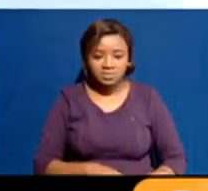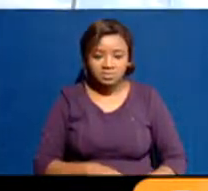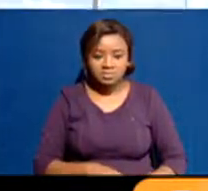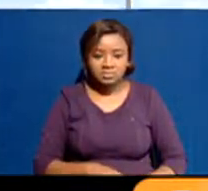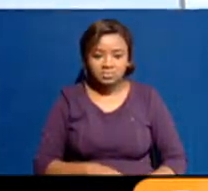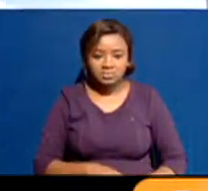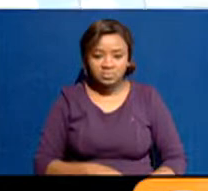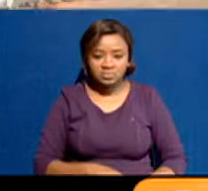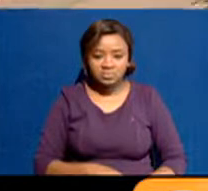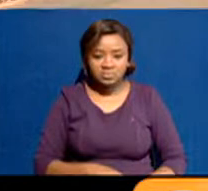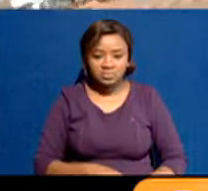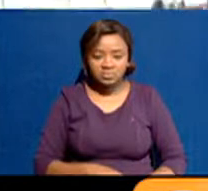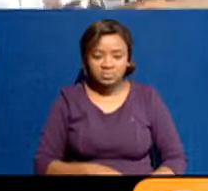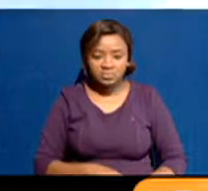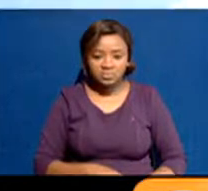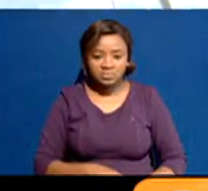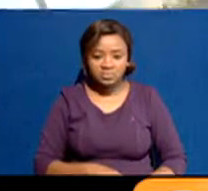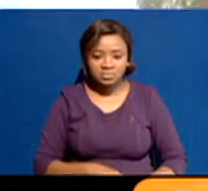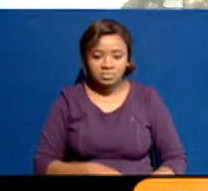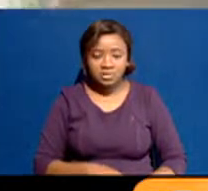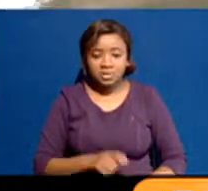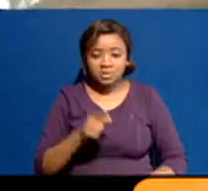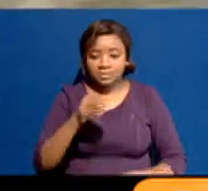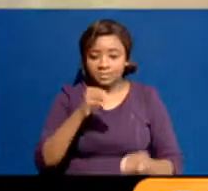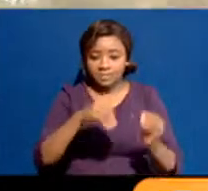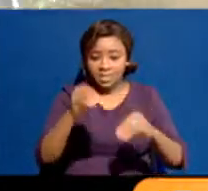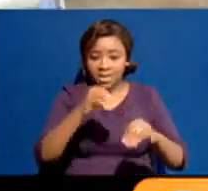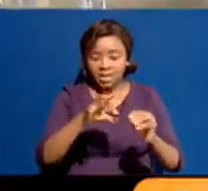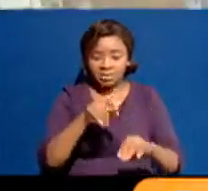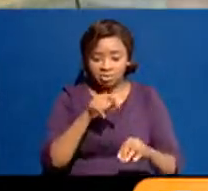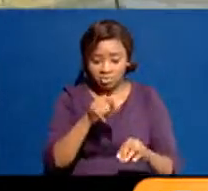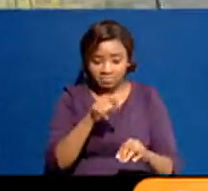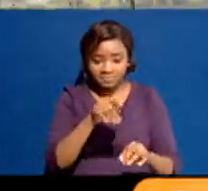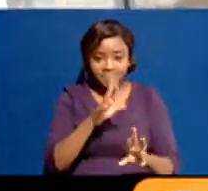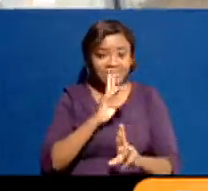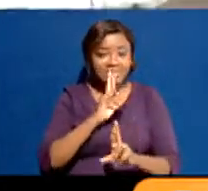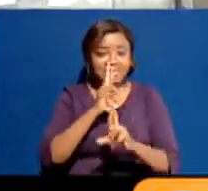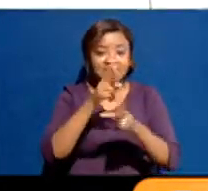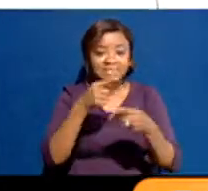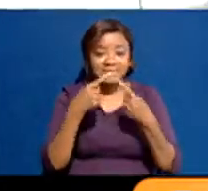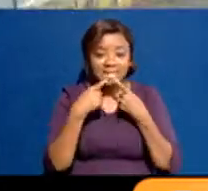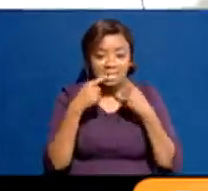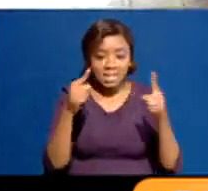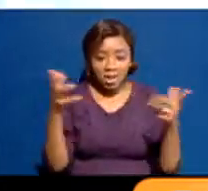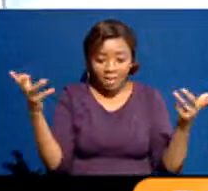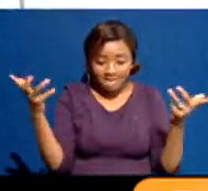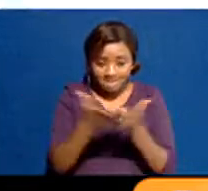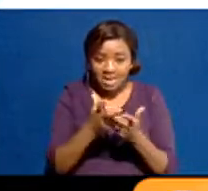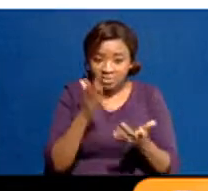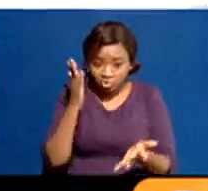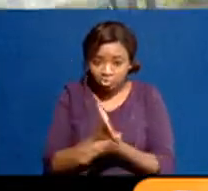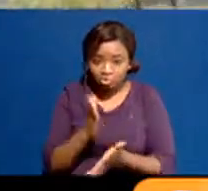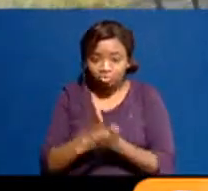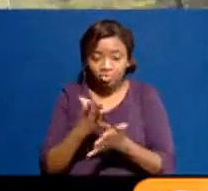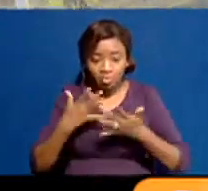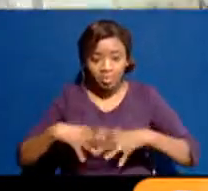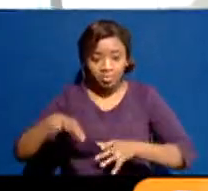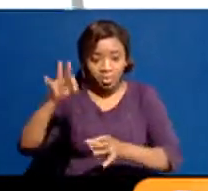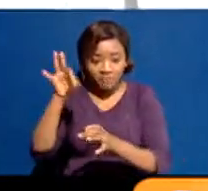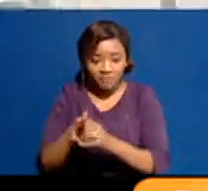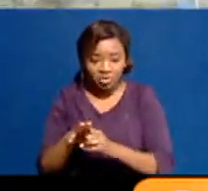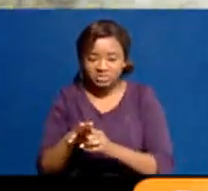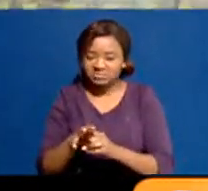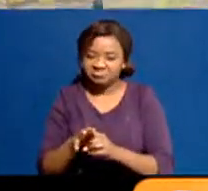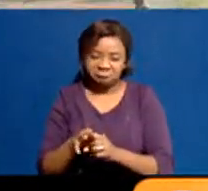election result did not reflect the reality on the ground. Now, this mirrors back